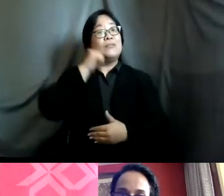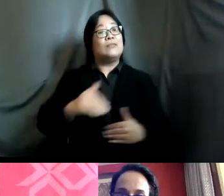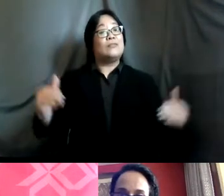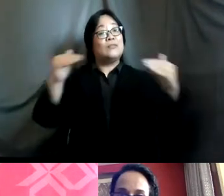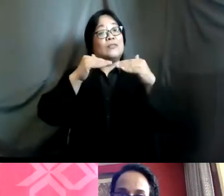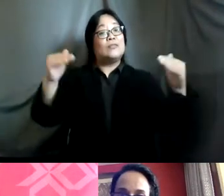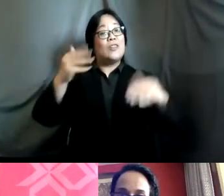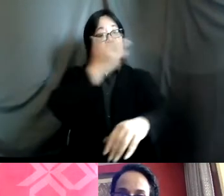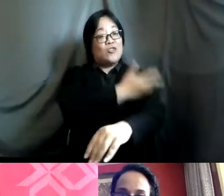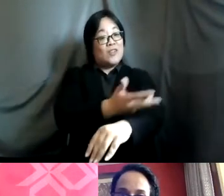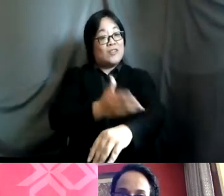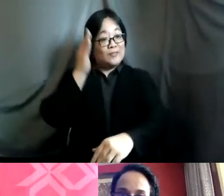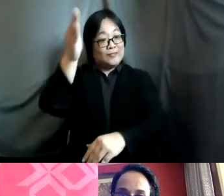generation equality